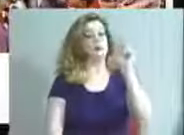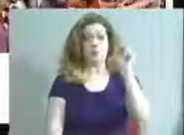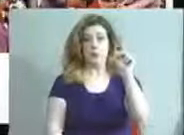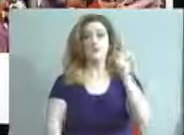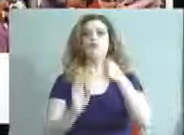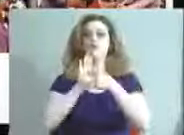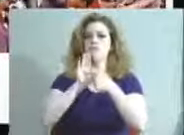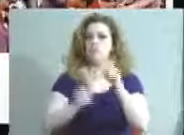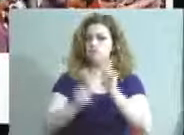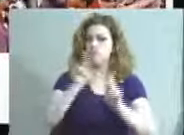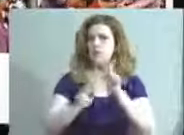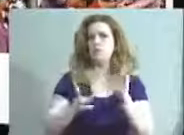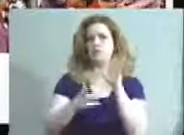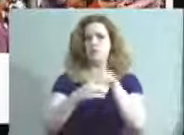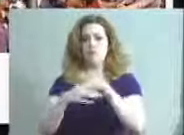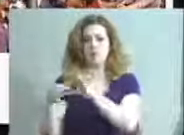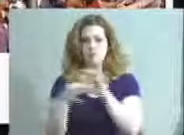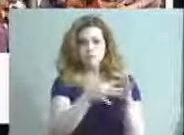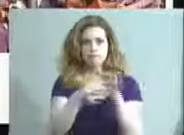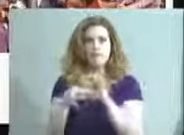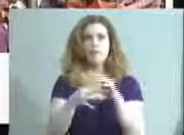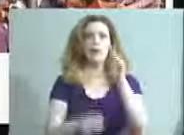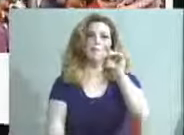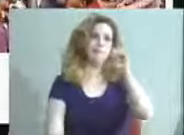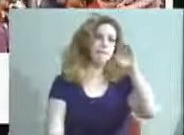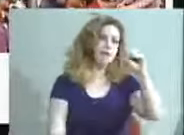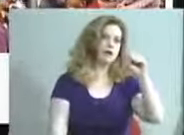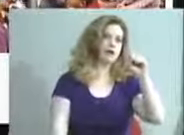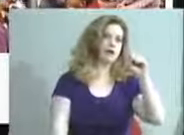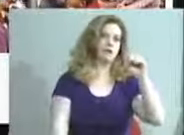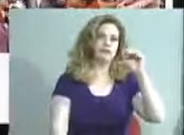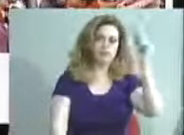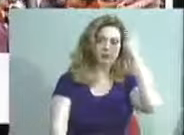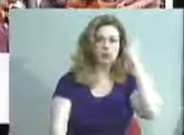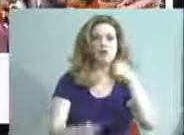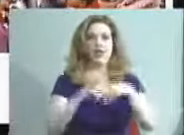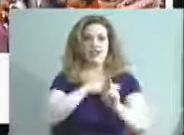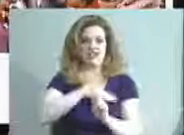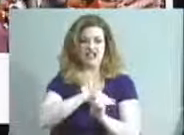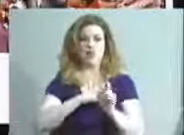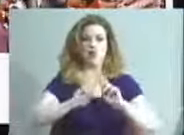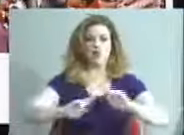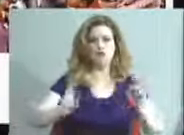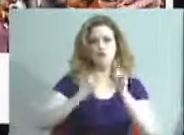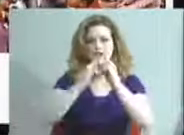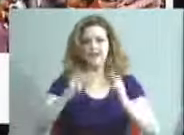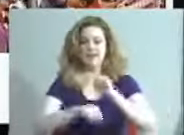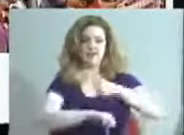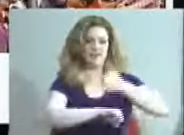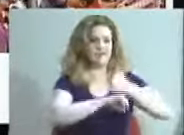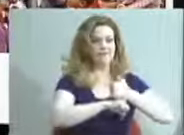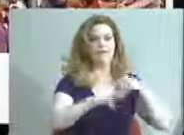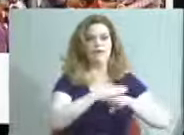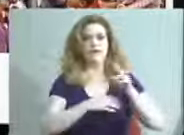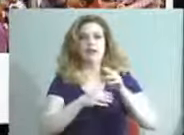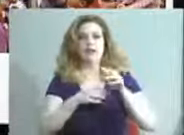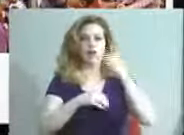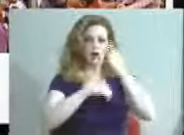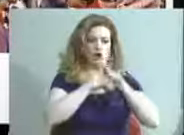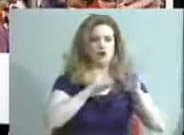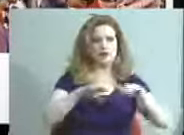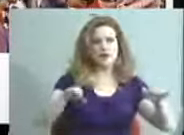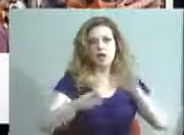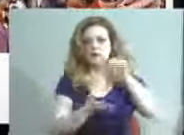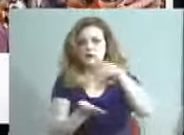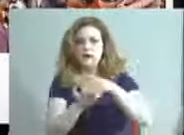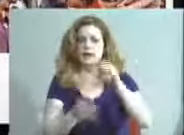Metro Government that are partners in this work. We have kindergarten readiness camps at the Duval Education Center, the Unseld Early Childhood Center,